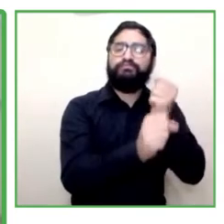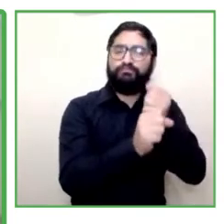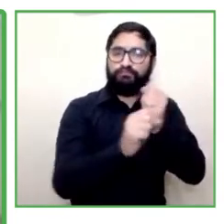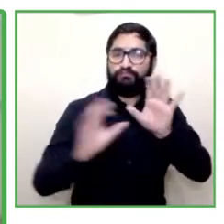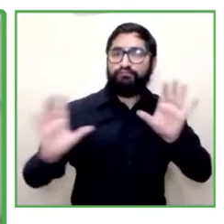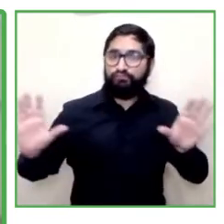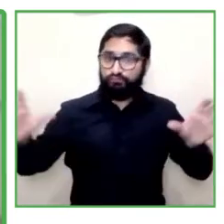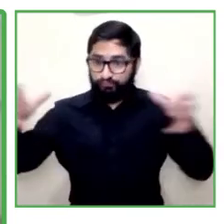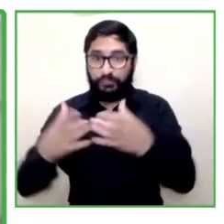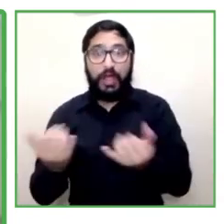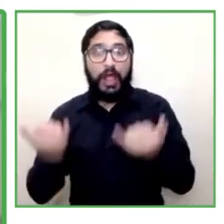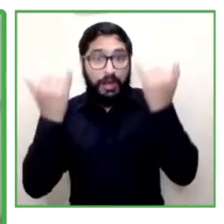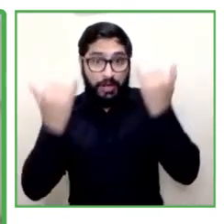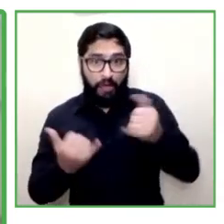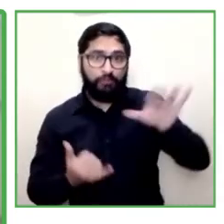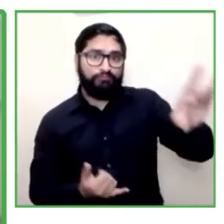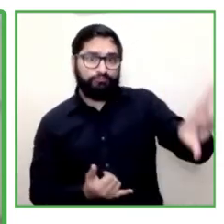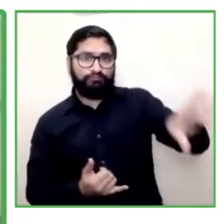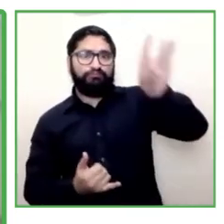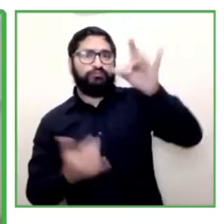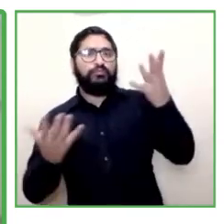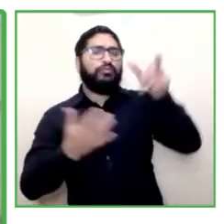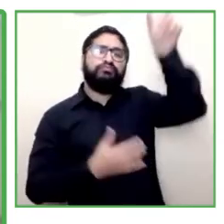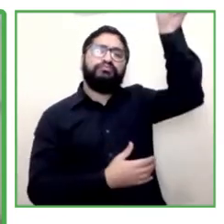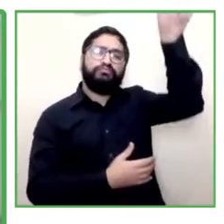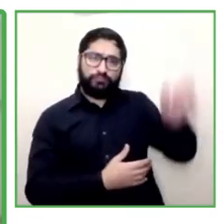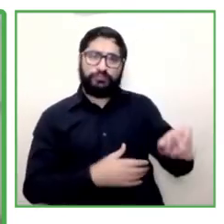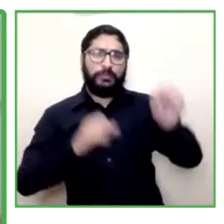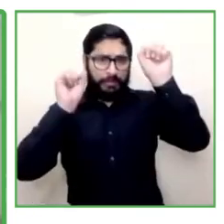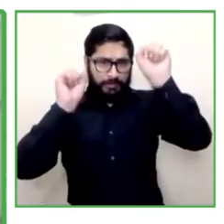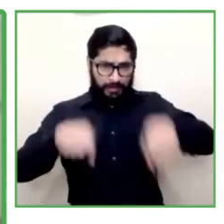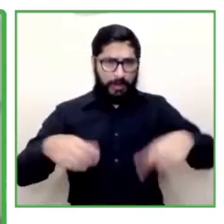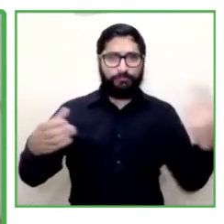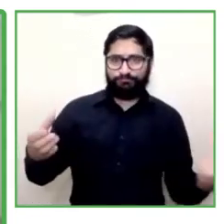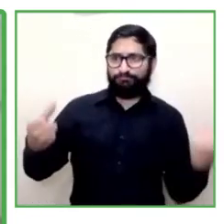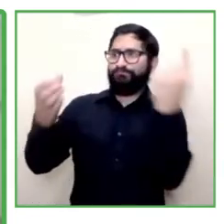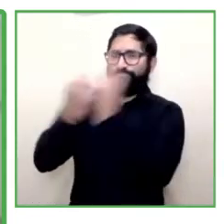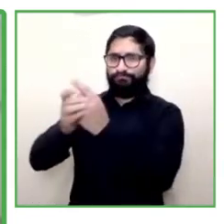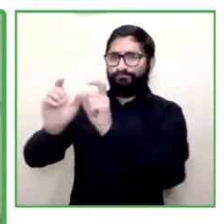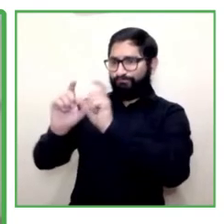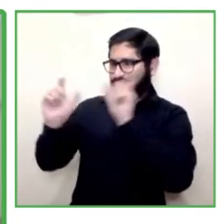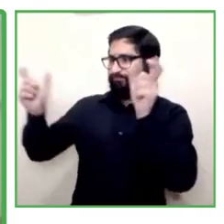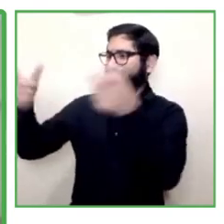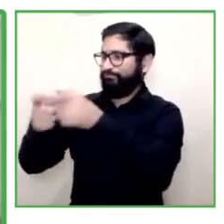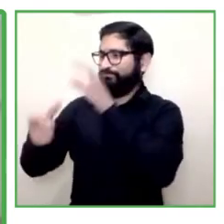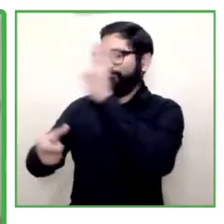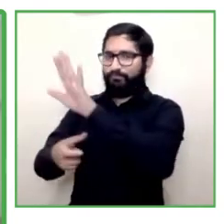that he's done he's recently been chosen as a member of the